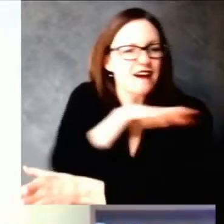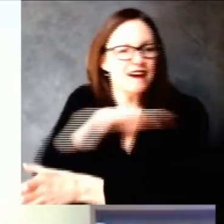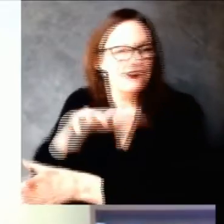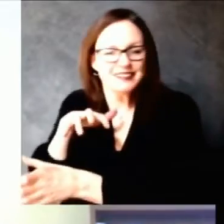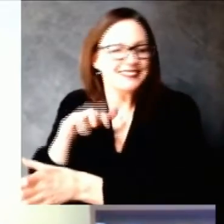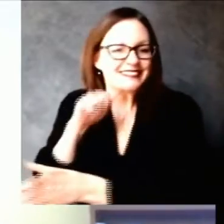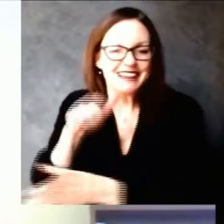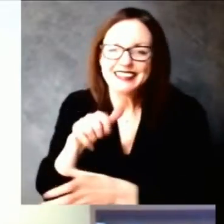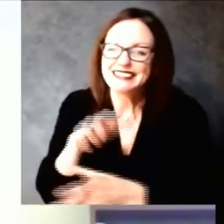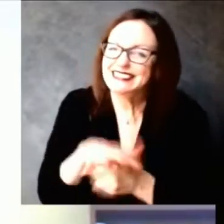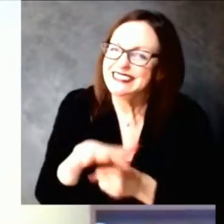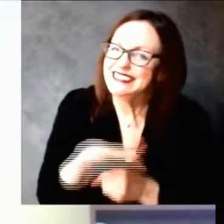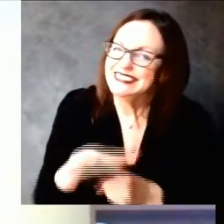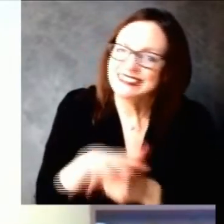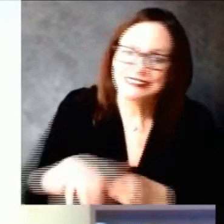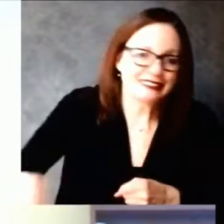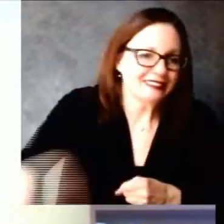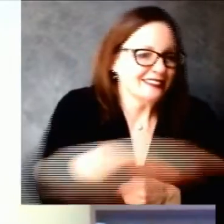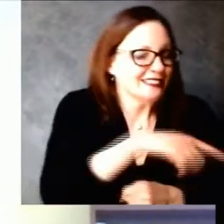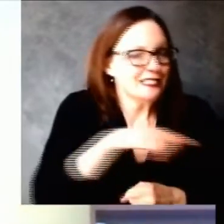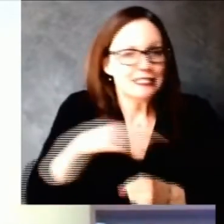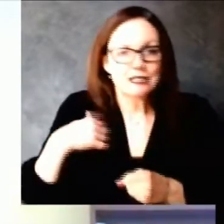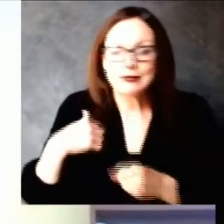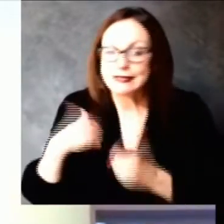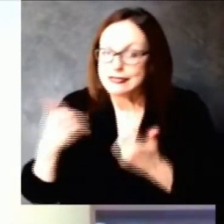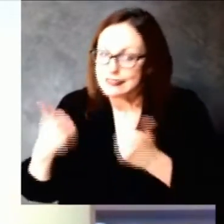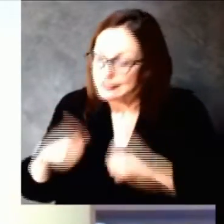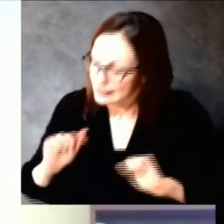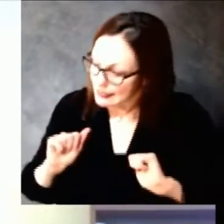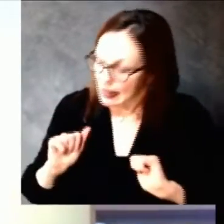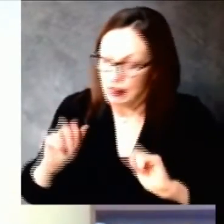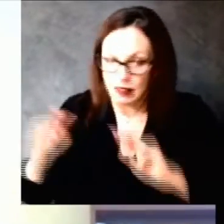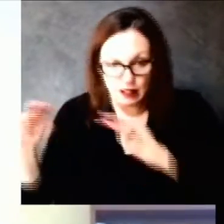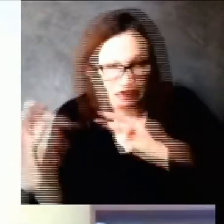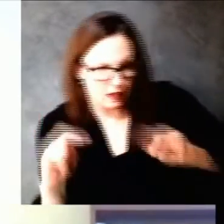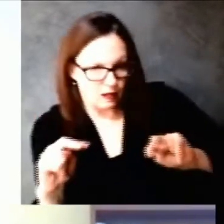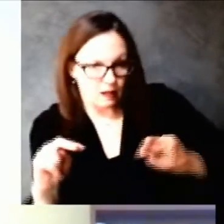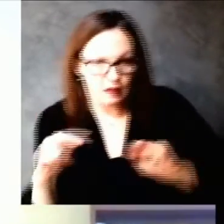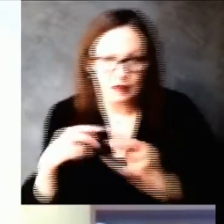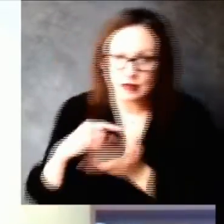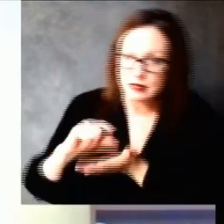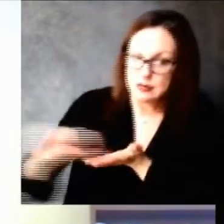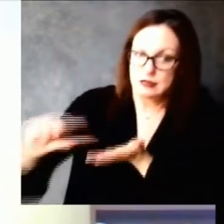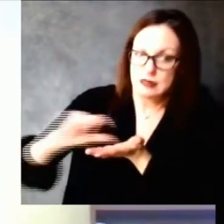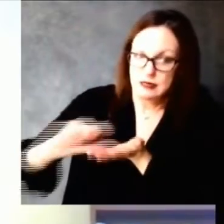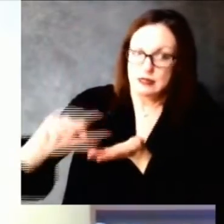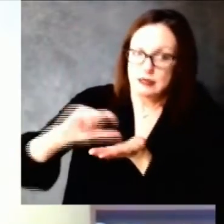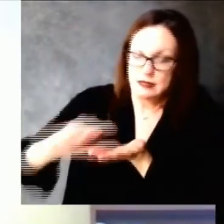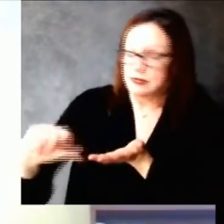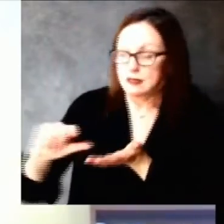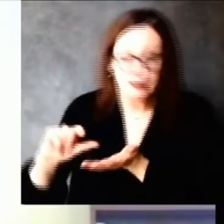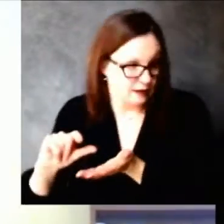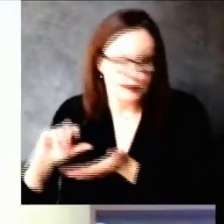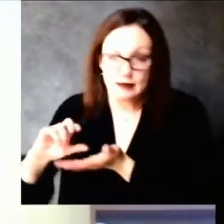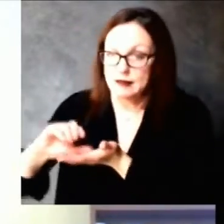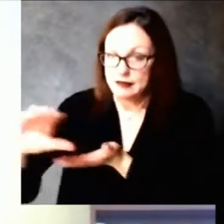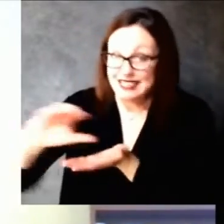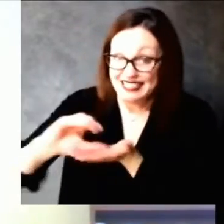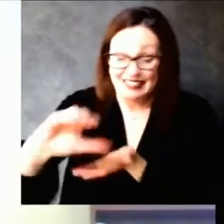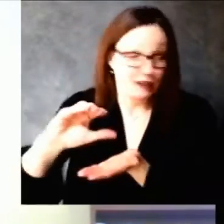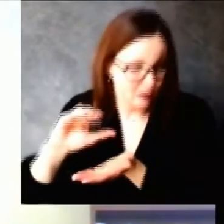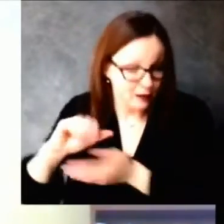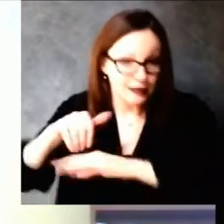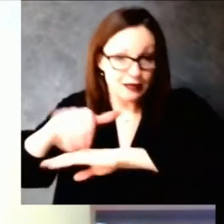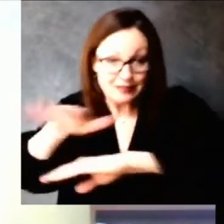quite classify it as fast yet so um i continue to say this is every step forward